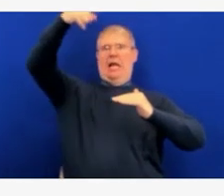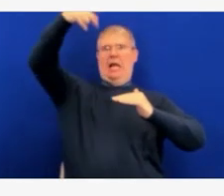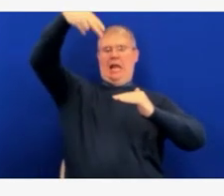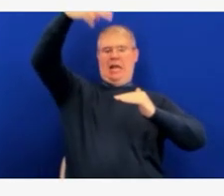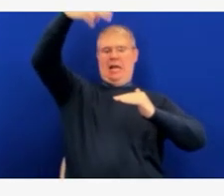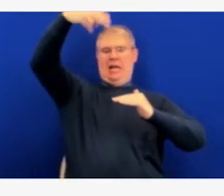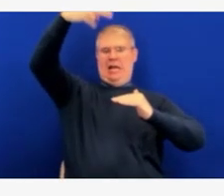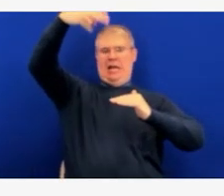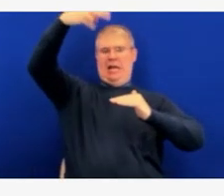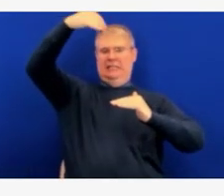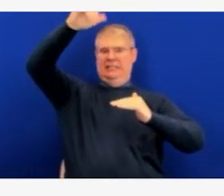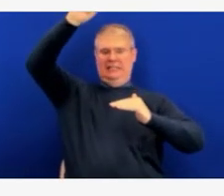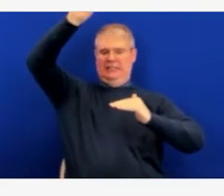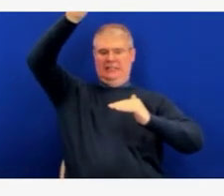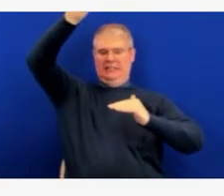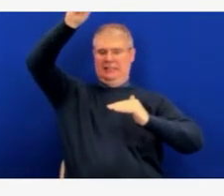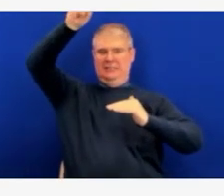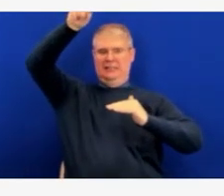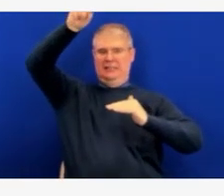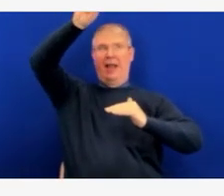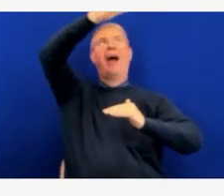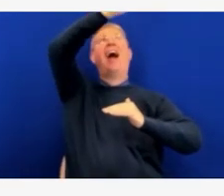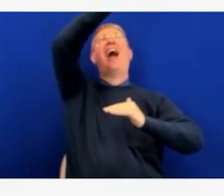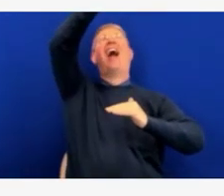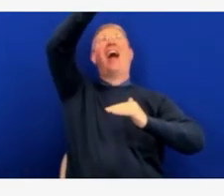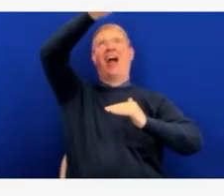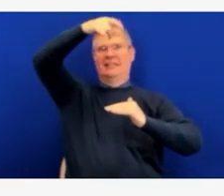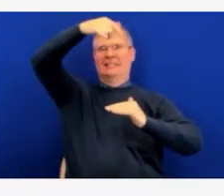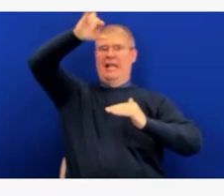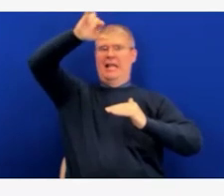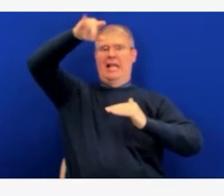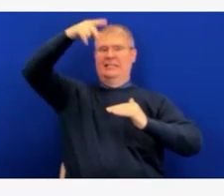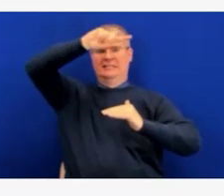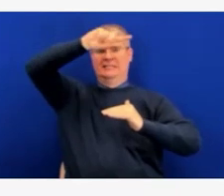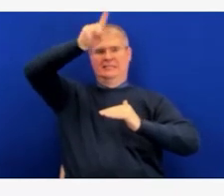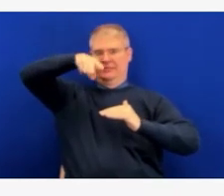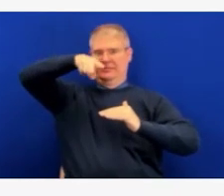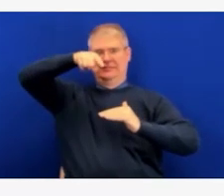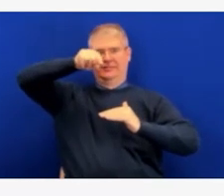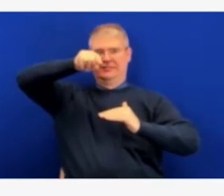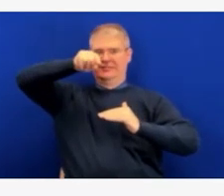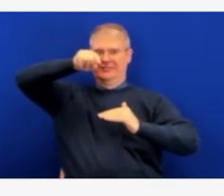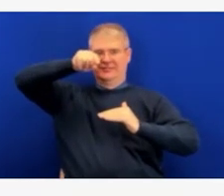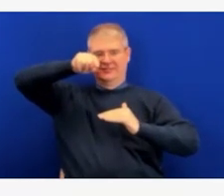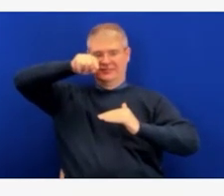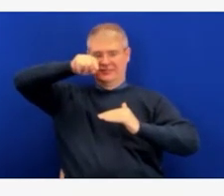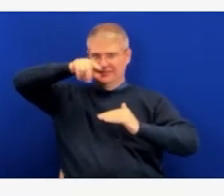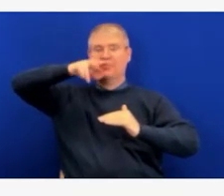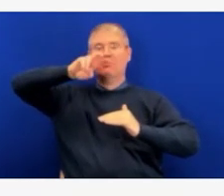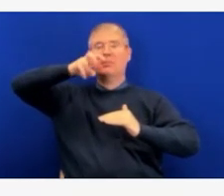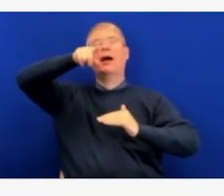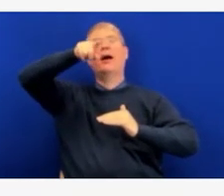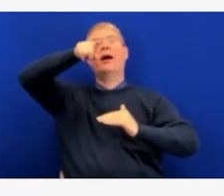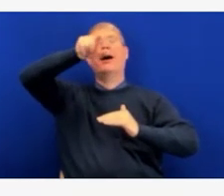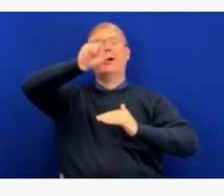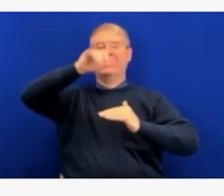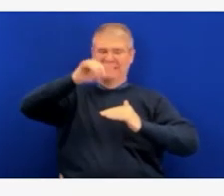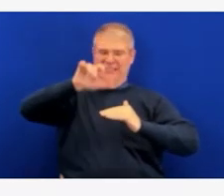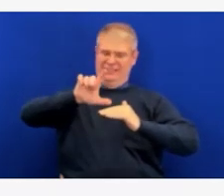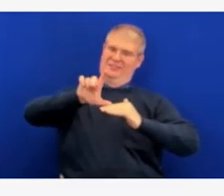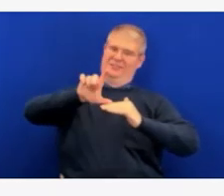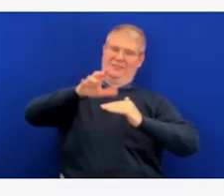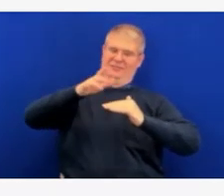which then translates into still that high flow of patients going into the hospital settings. Definitely, there's a